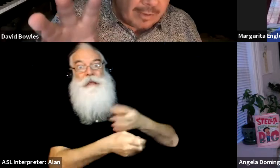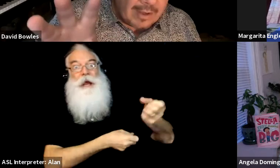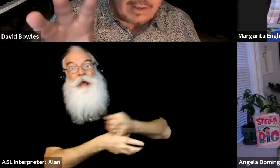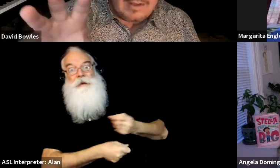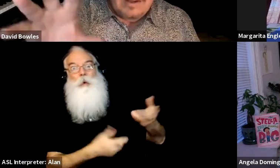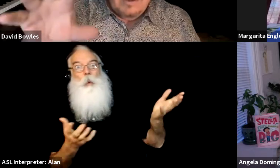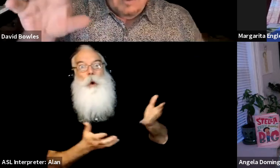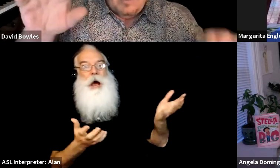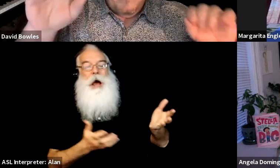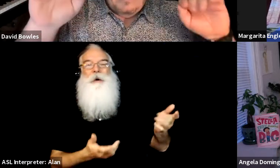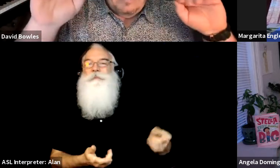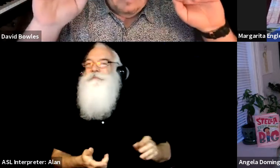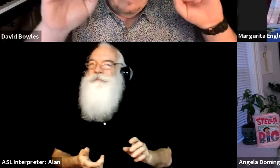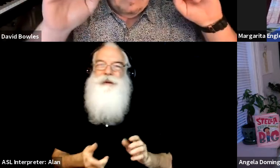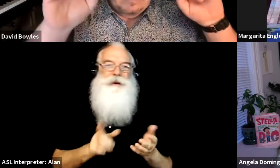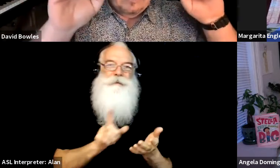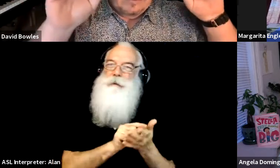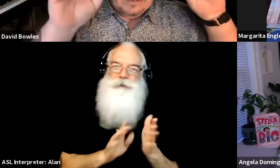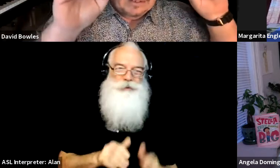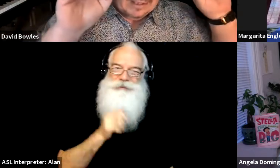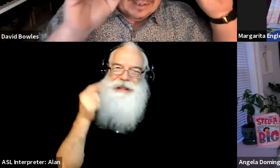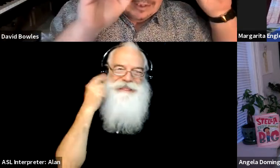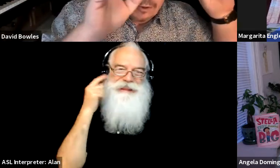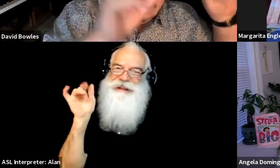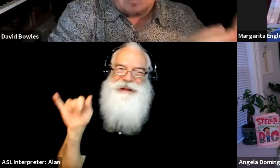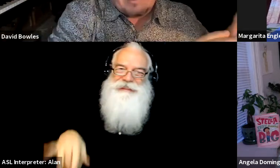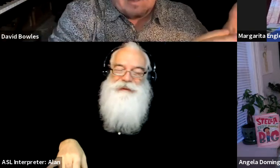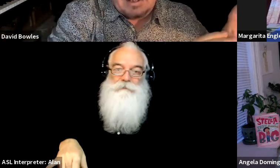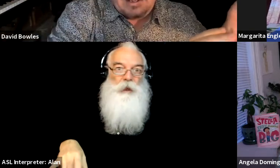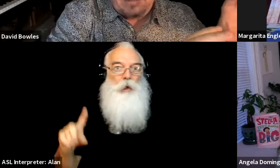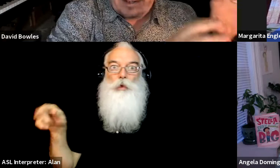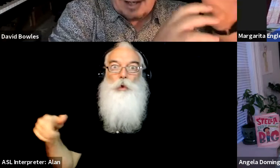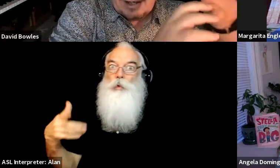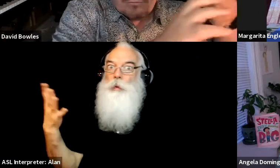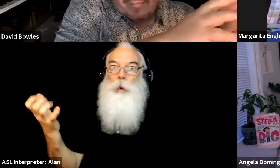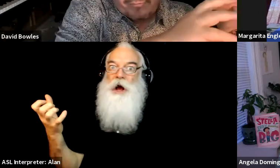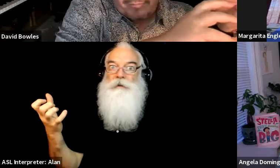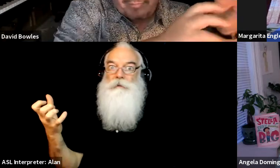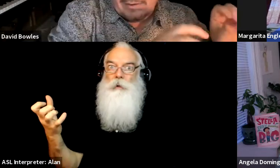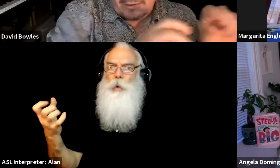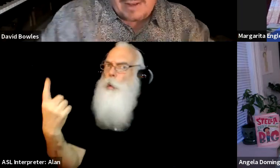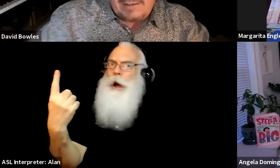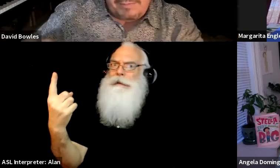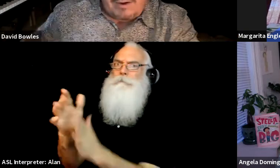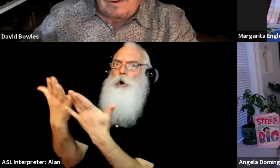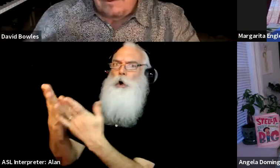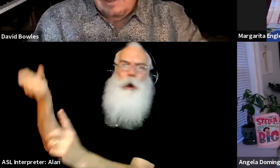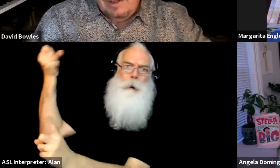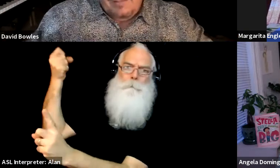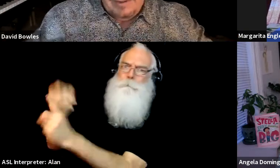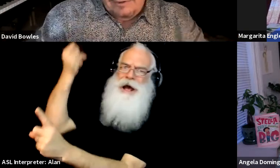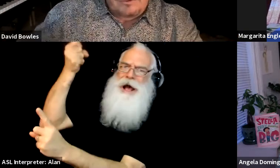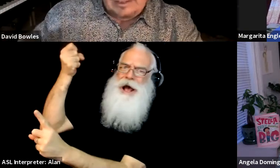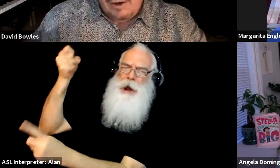big thing. Um, and then so that they can like earn a lot of money and then kind of like rob from Peter to pay Paul,